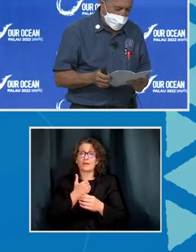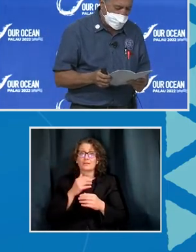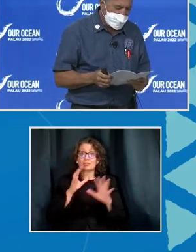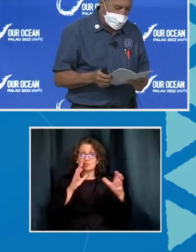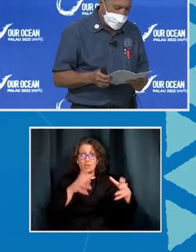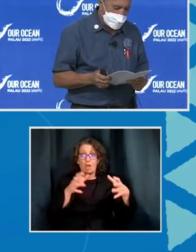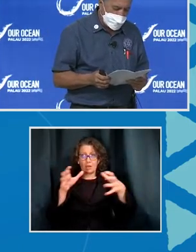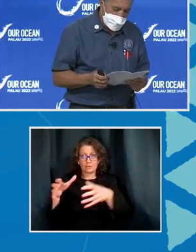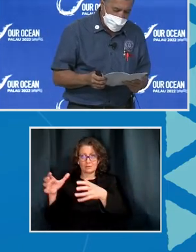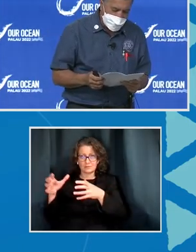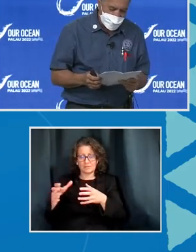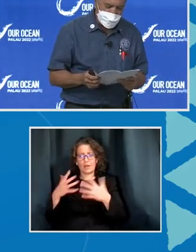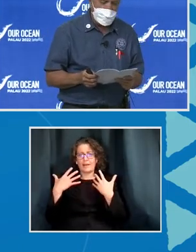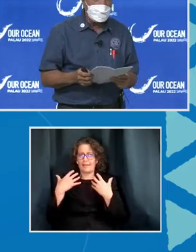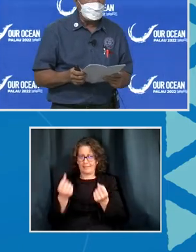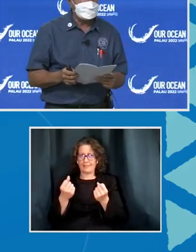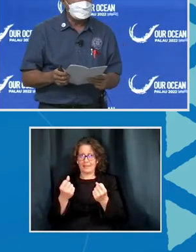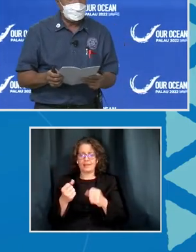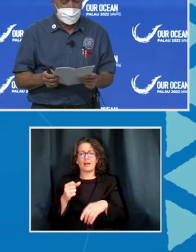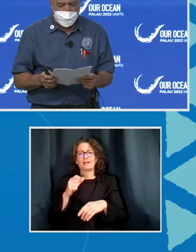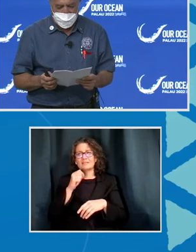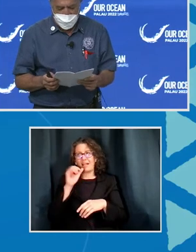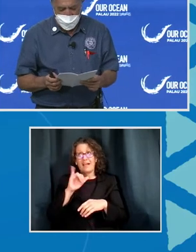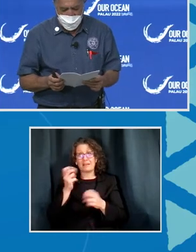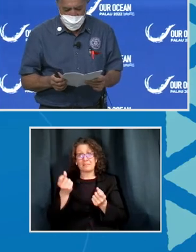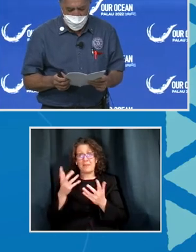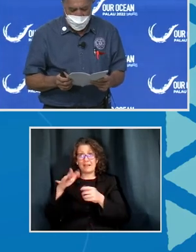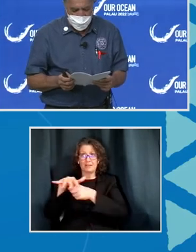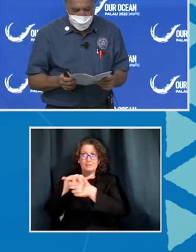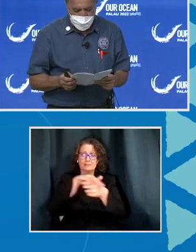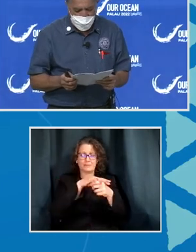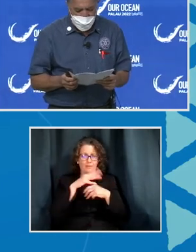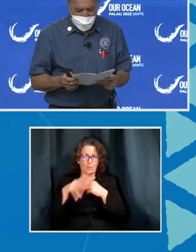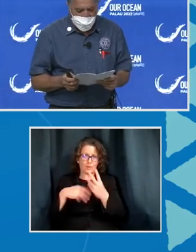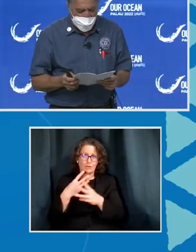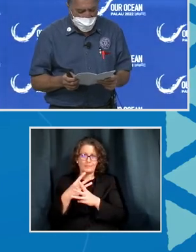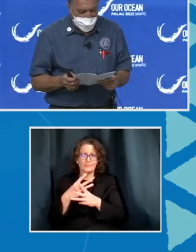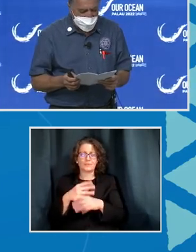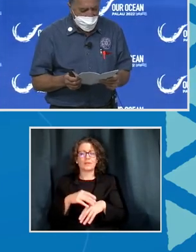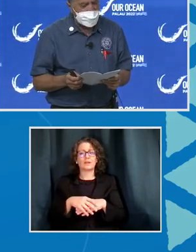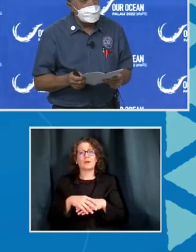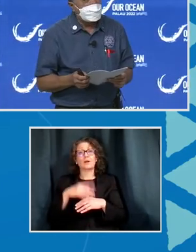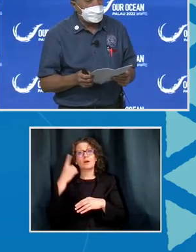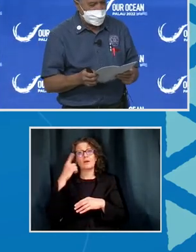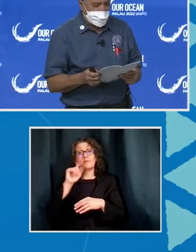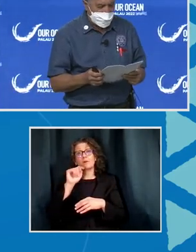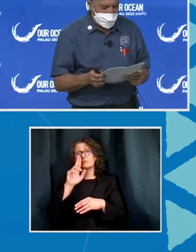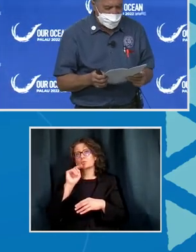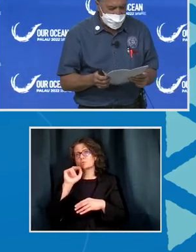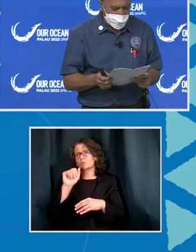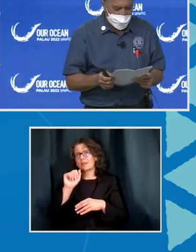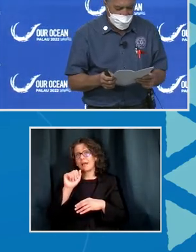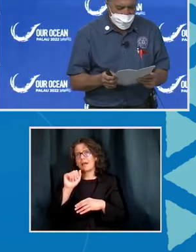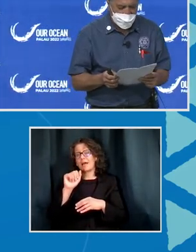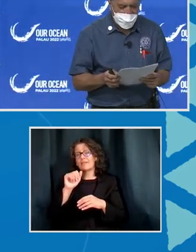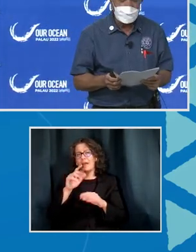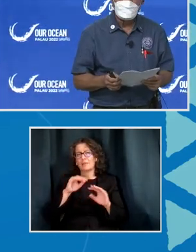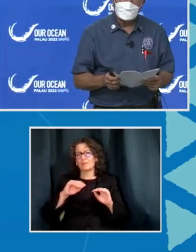unlike in many regions of the world. For tuna, a highly migratory species,